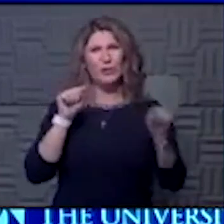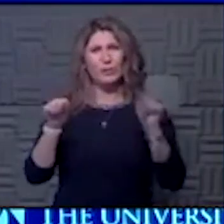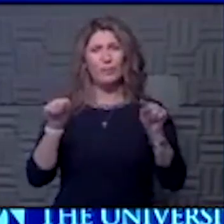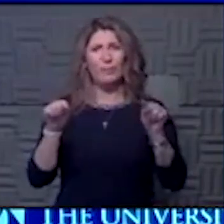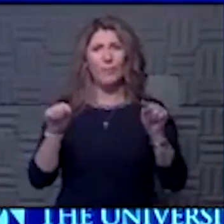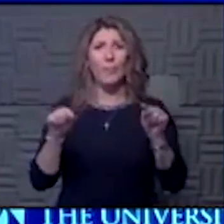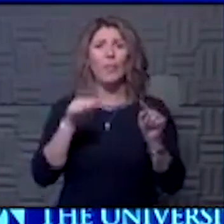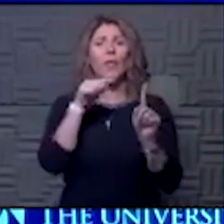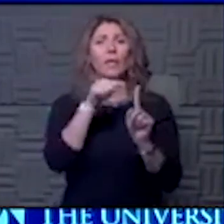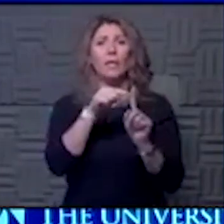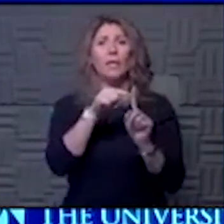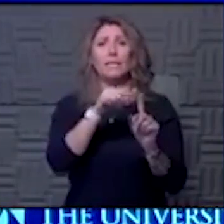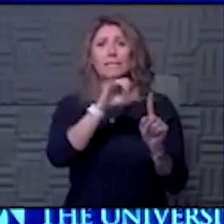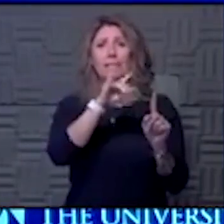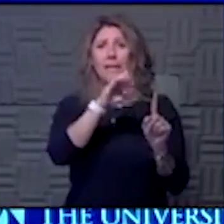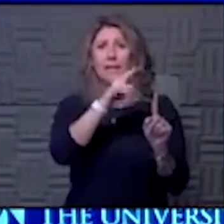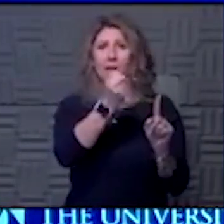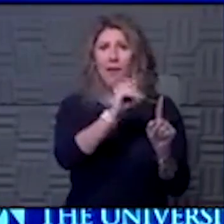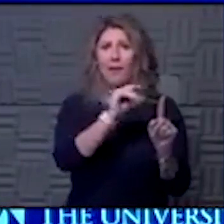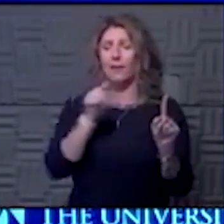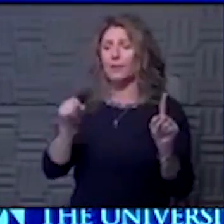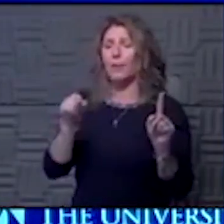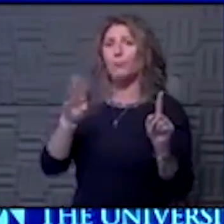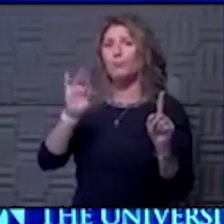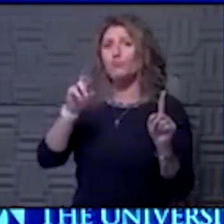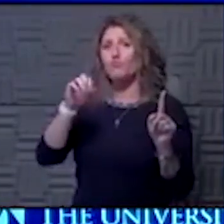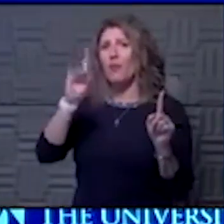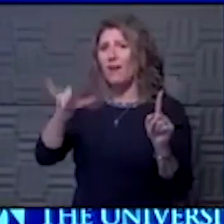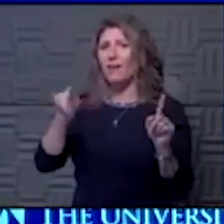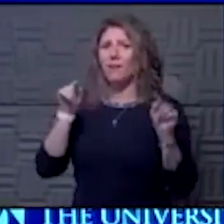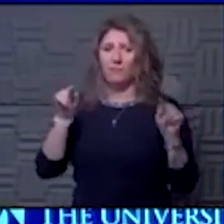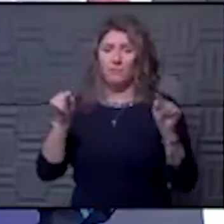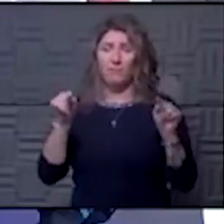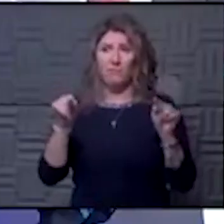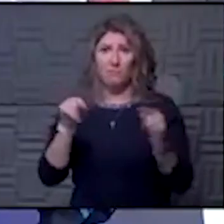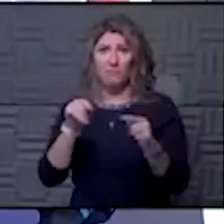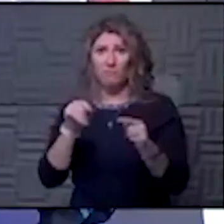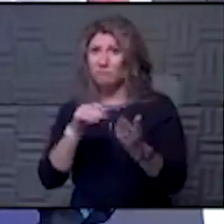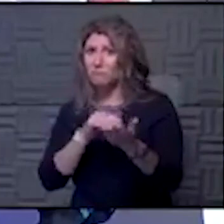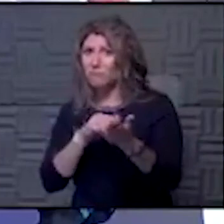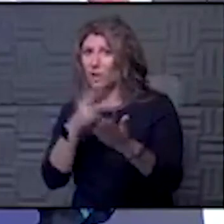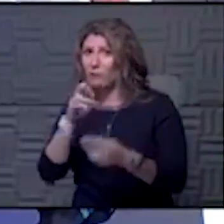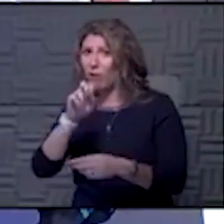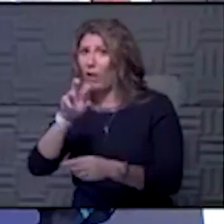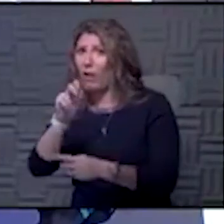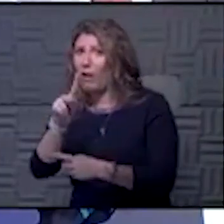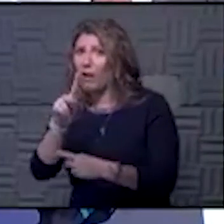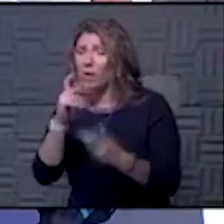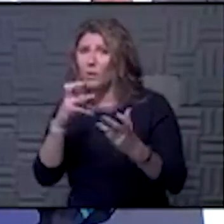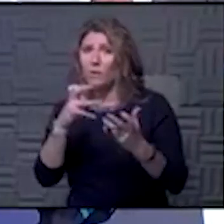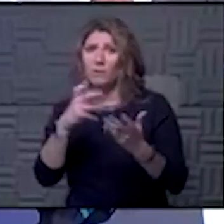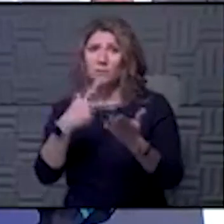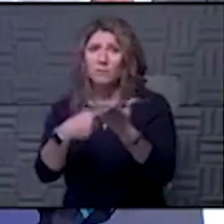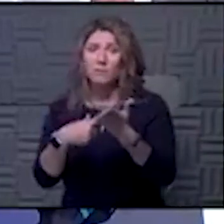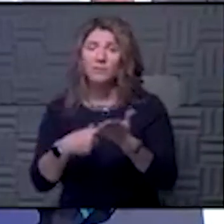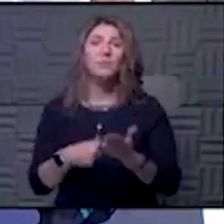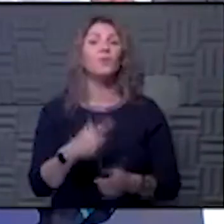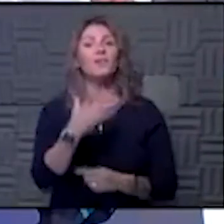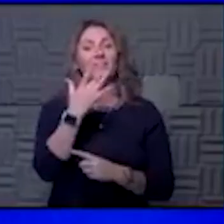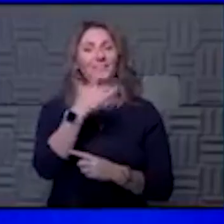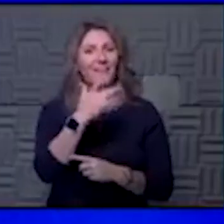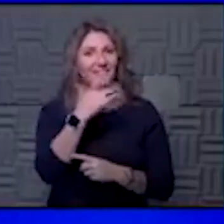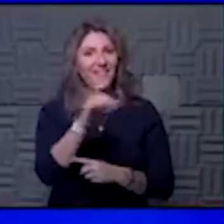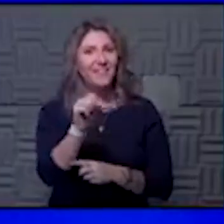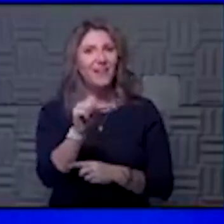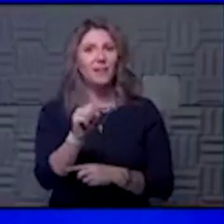cytokine storm and bradykinin storm. Hawk, do you want to try and go through that? You and I can talk a little bit about that. Yeah. Luckily, we had